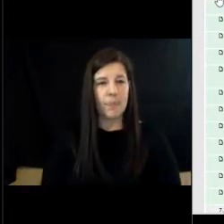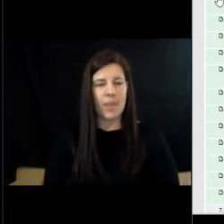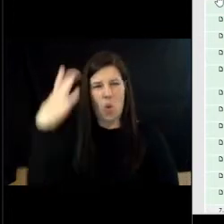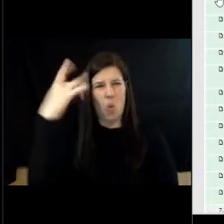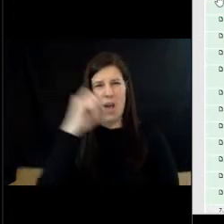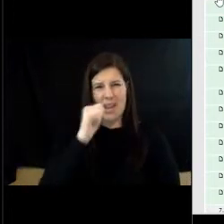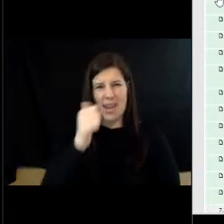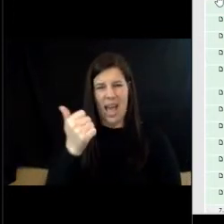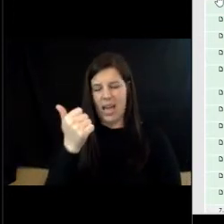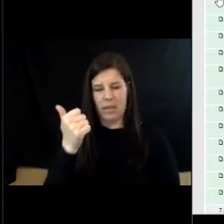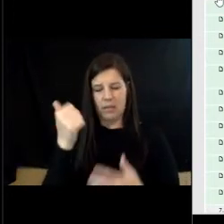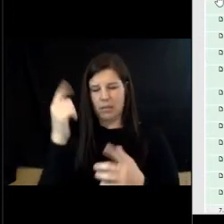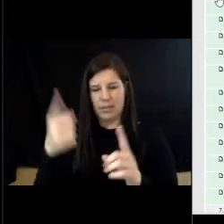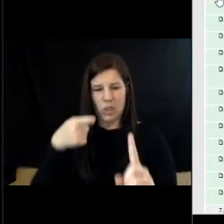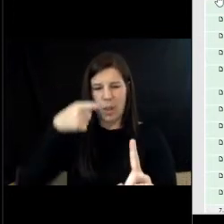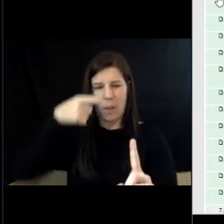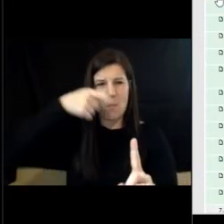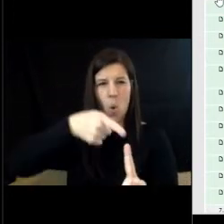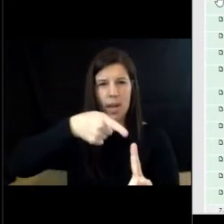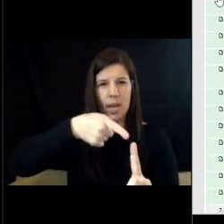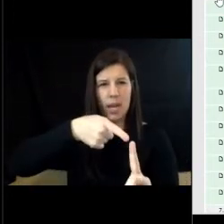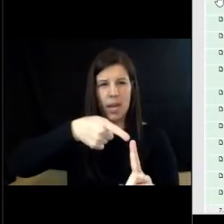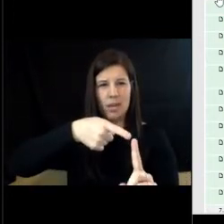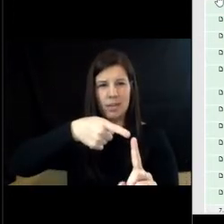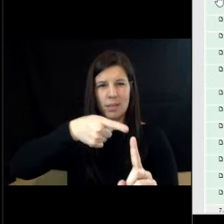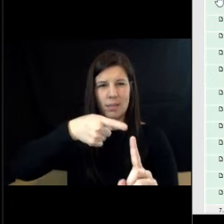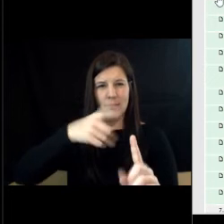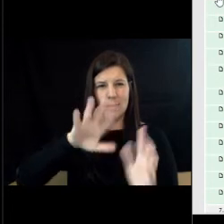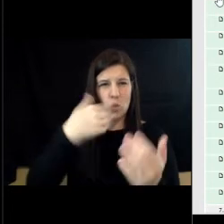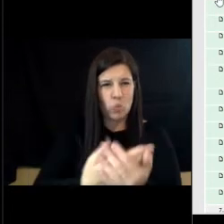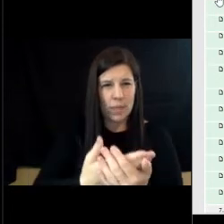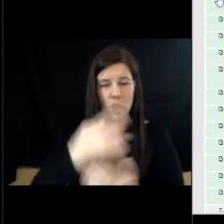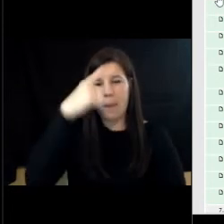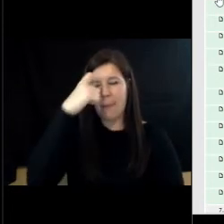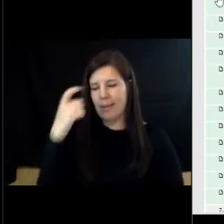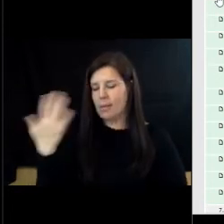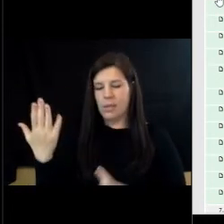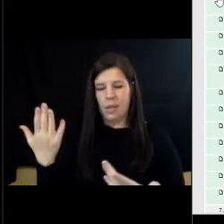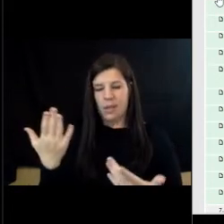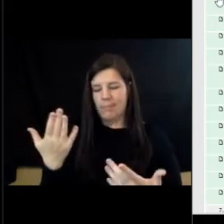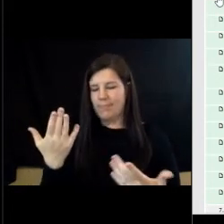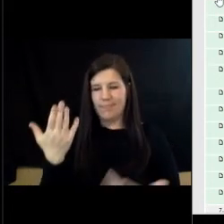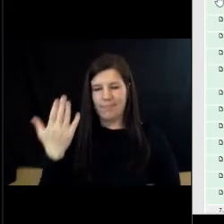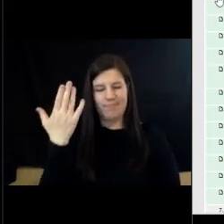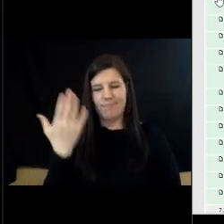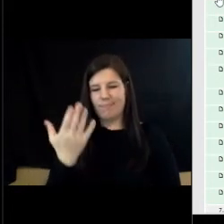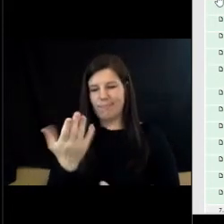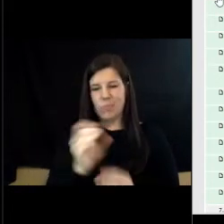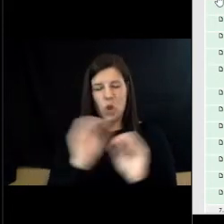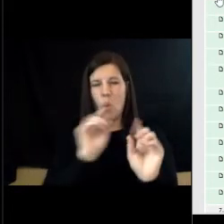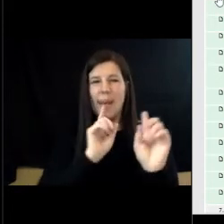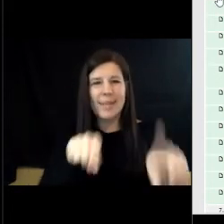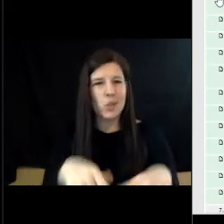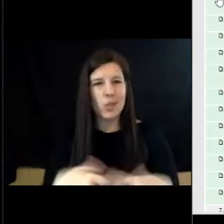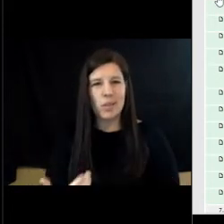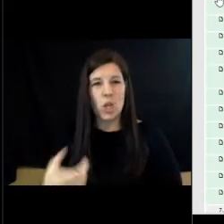place that we need to get to because at the end of the day we're not getting the answers that we need it's still up under you you're